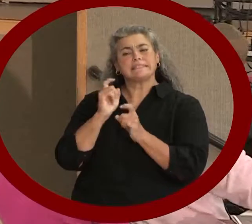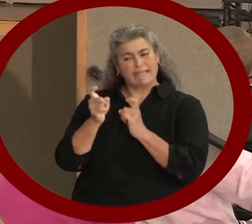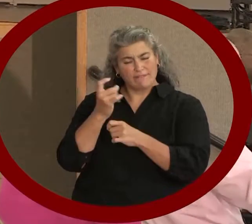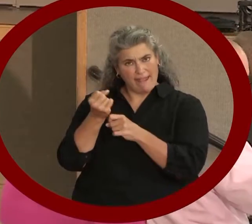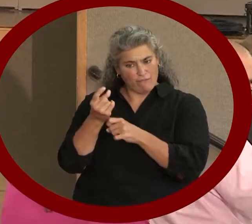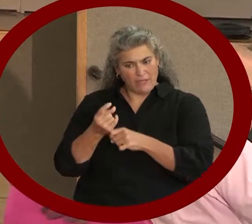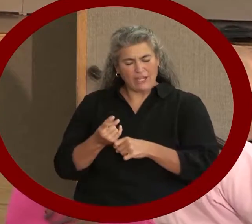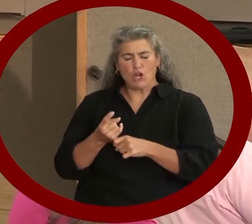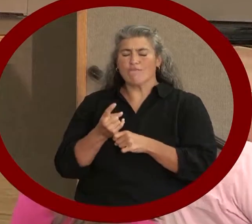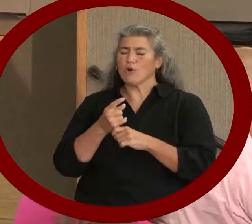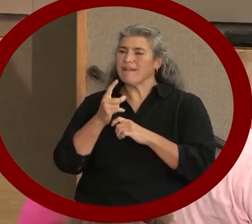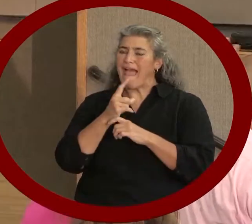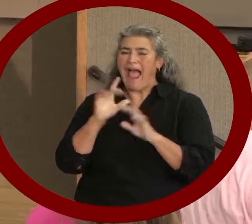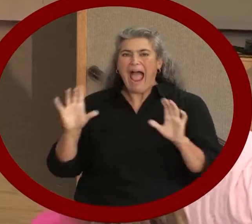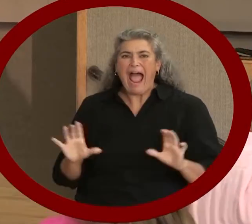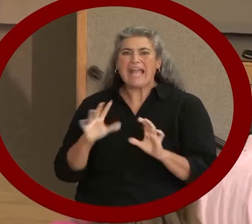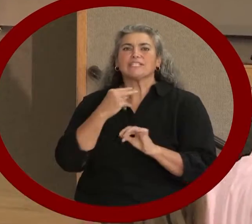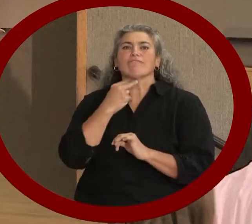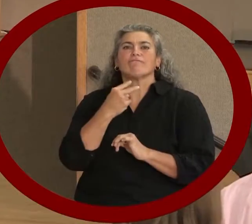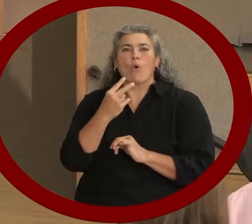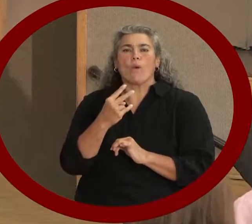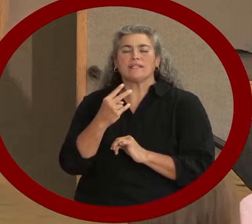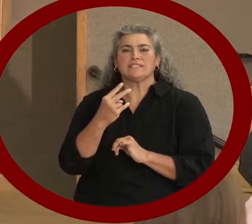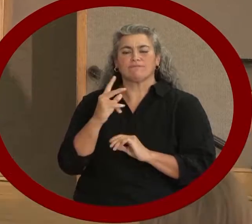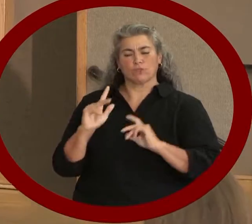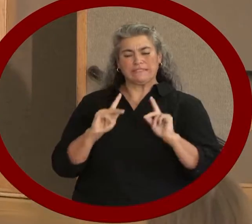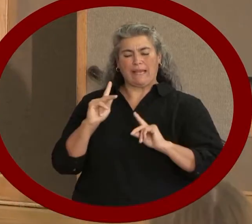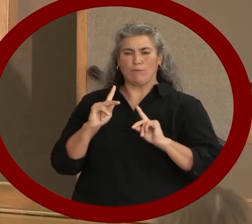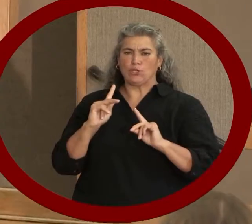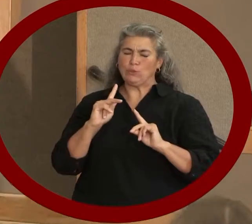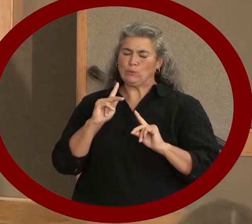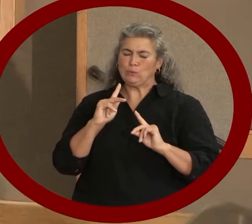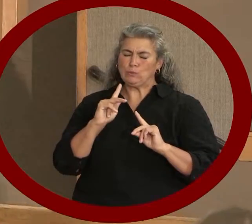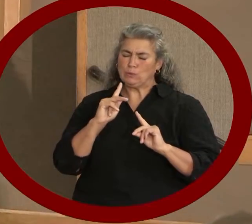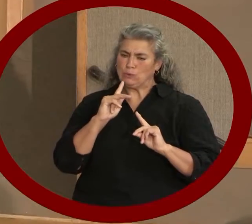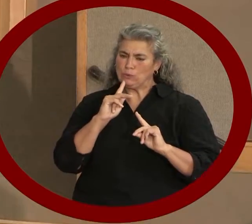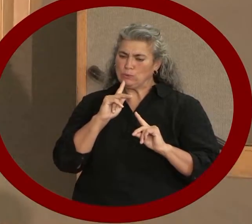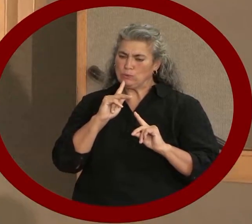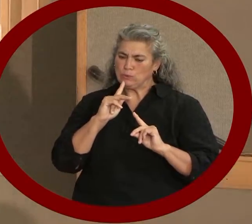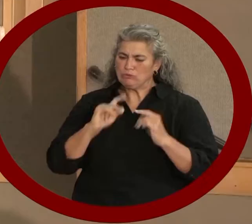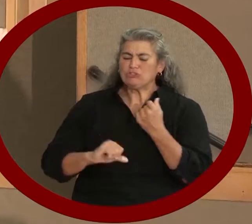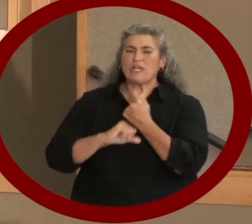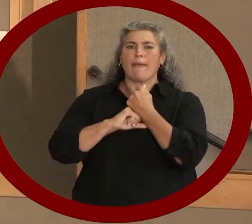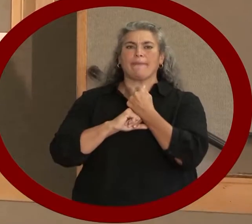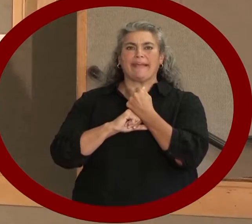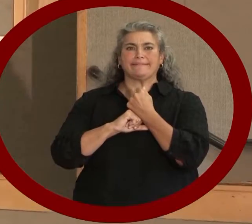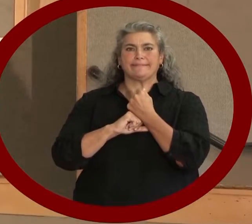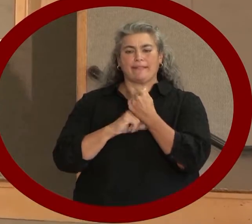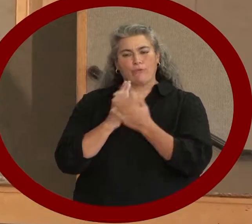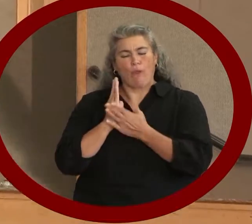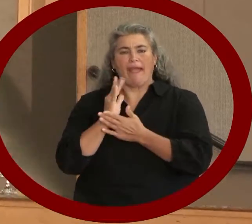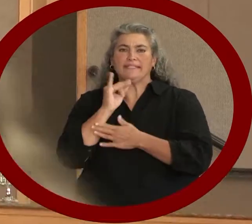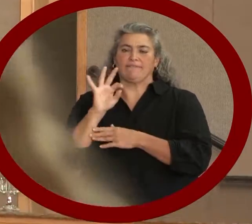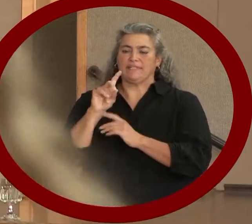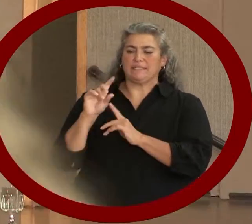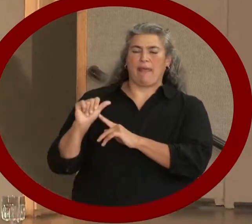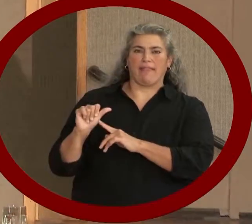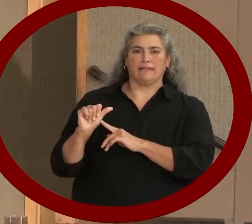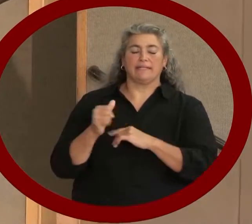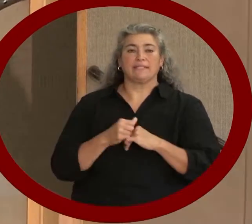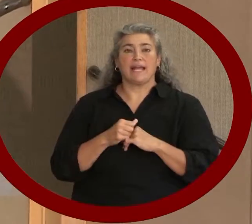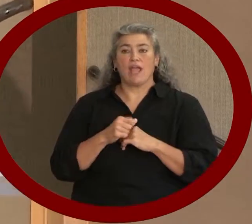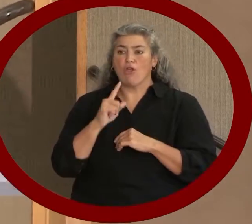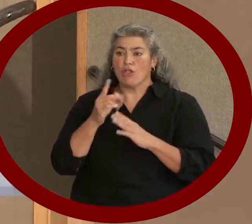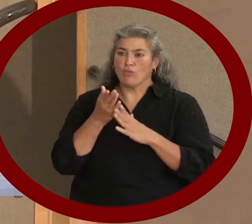community, championing for the rights of people with disabilities. Consideration is given to the nominee's contribution to the community through volunteering,